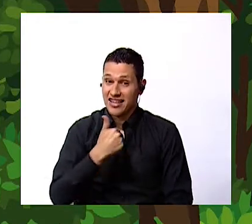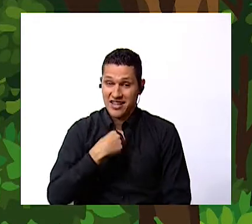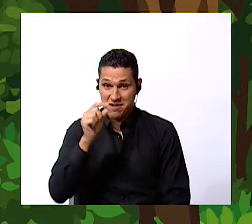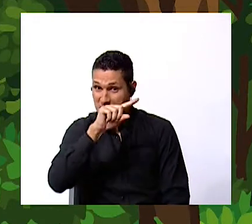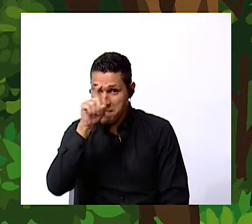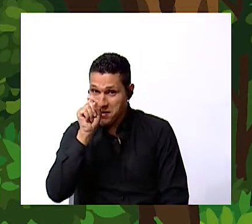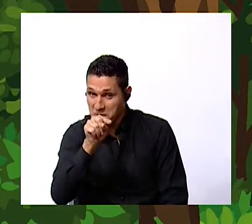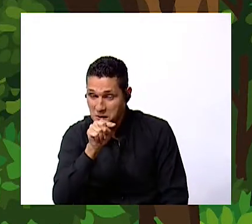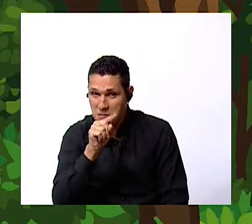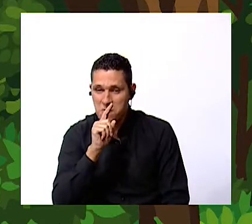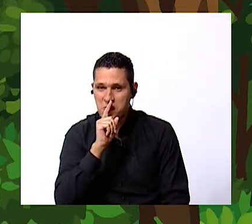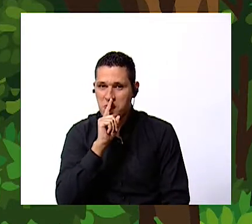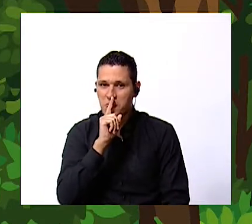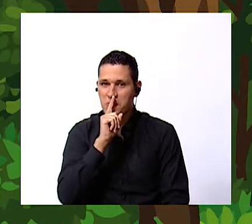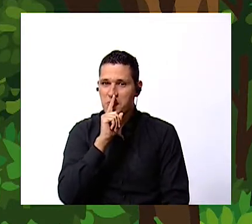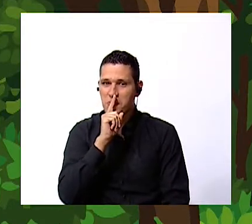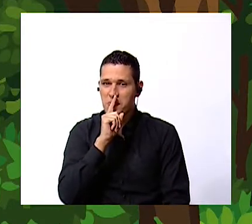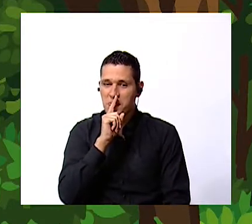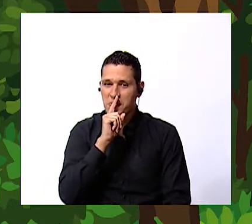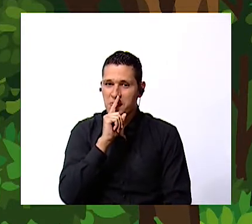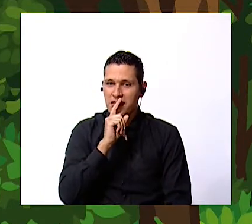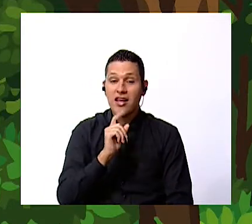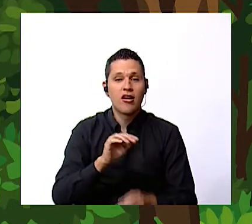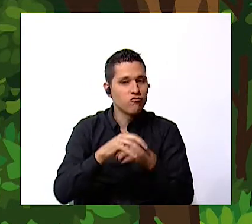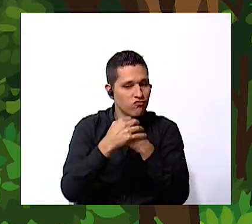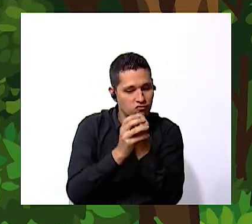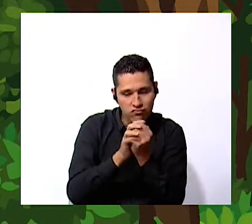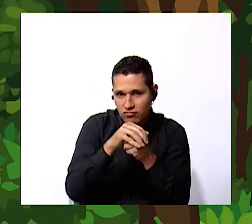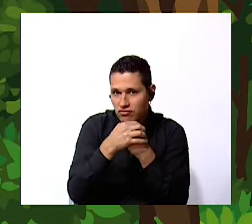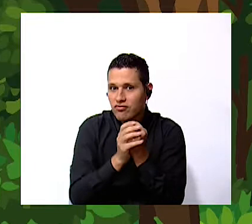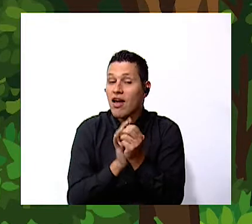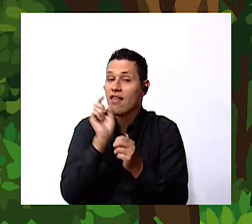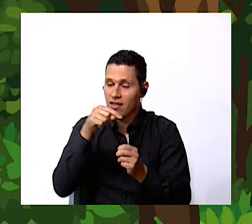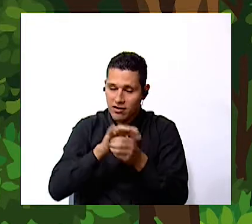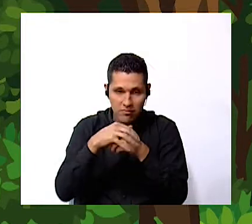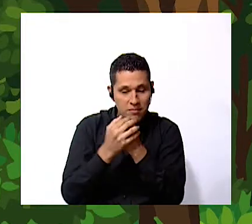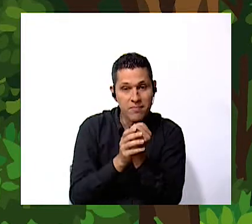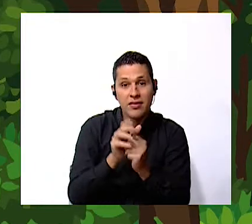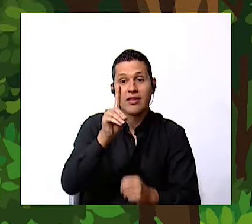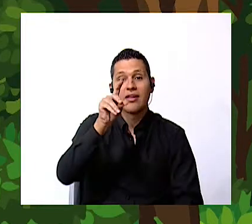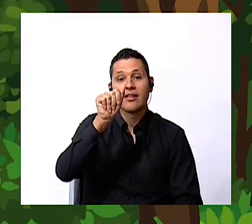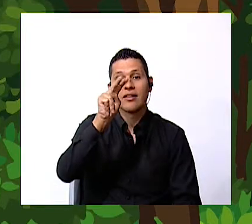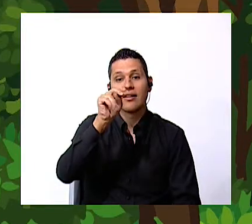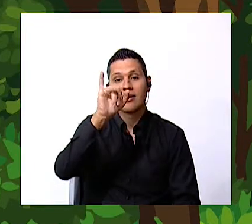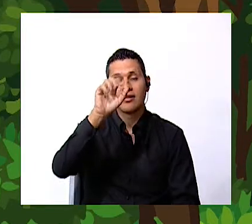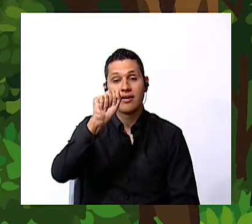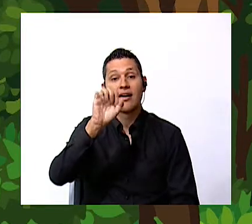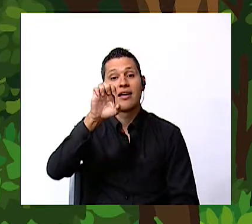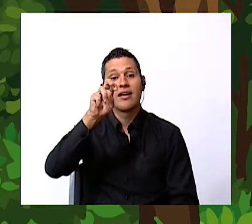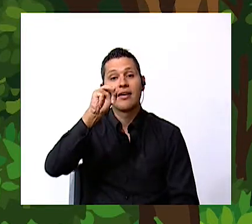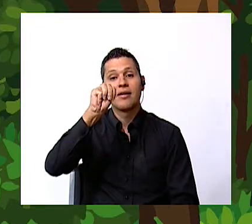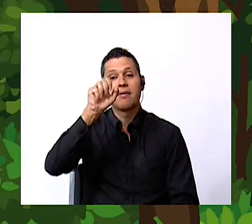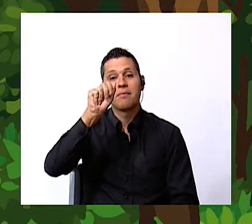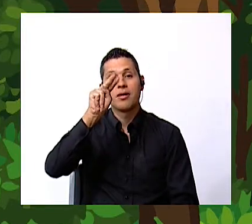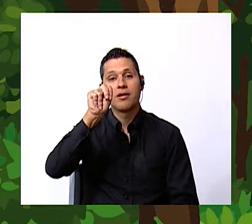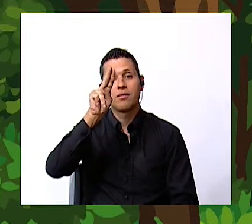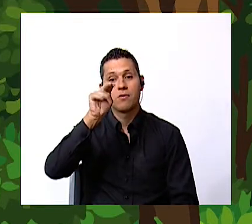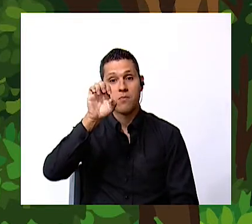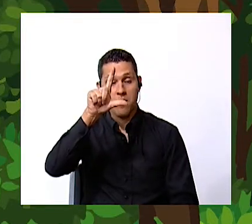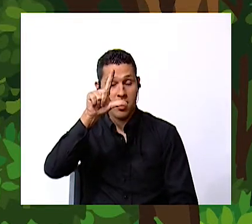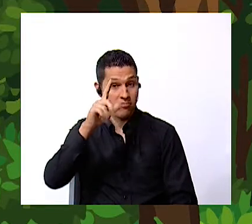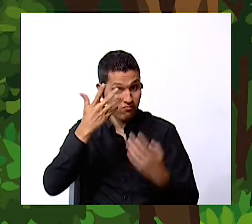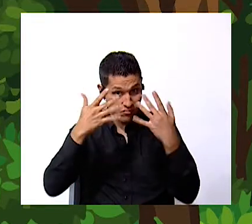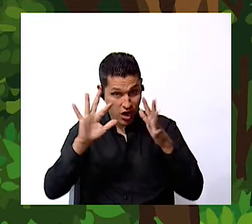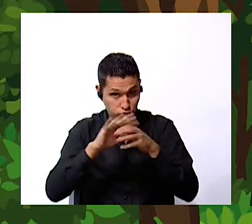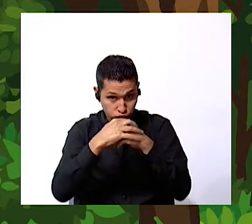did you wash your hands Dania Emanuel Paulina Jorge Maripaz did you wash